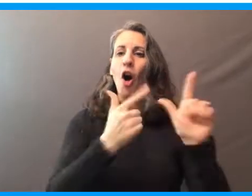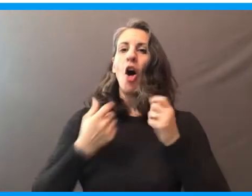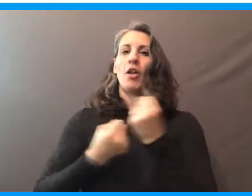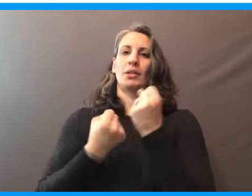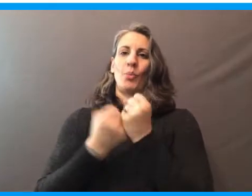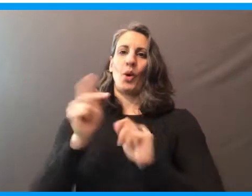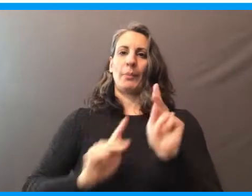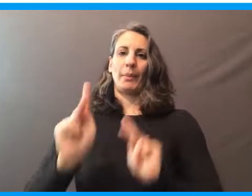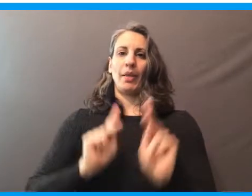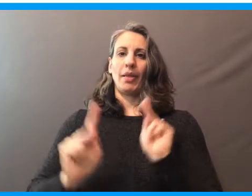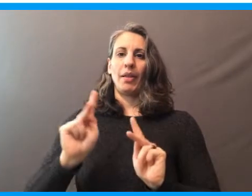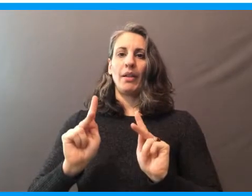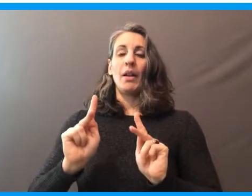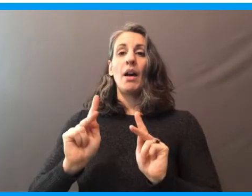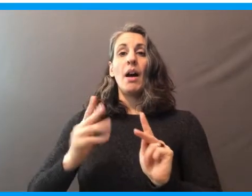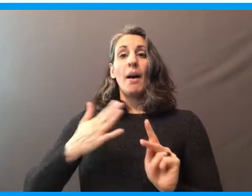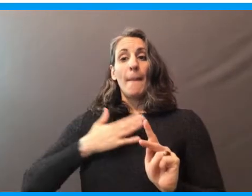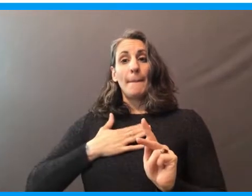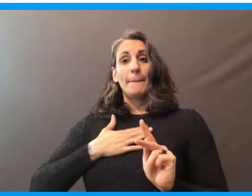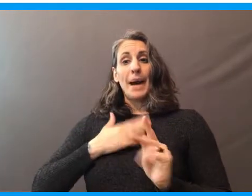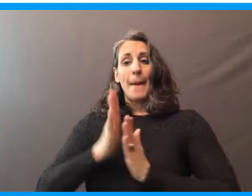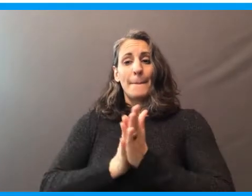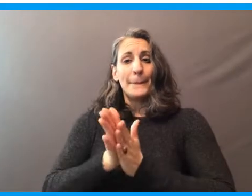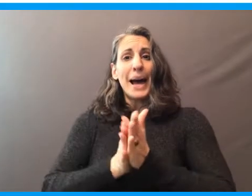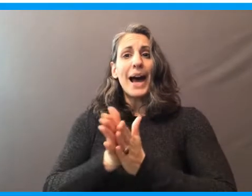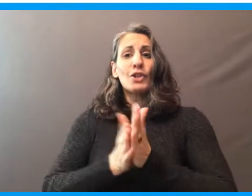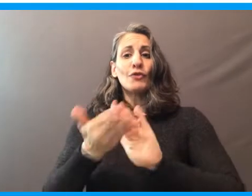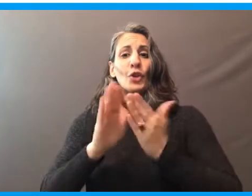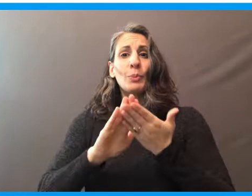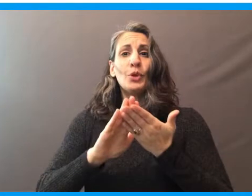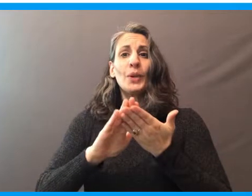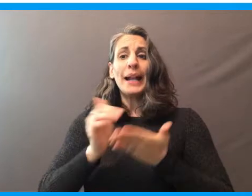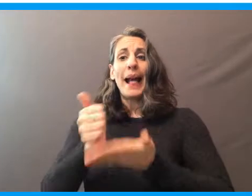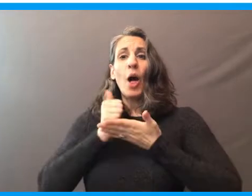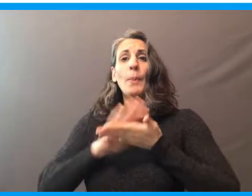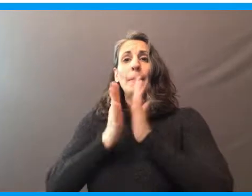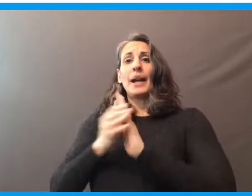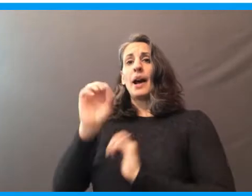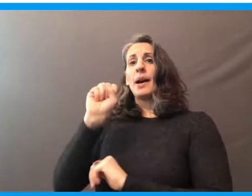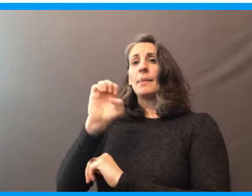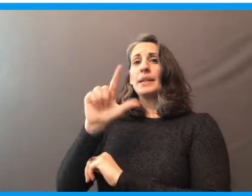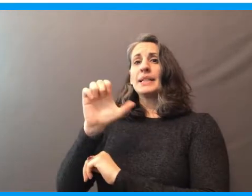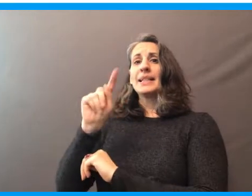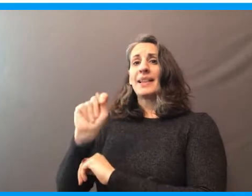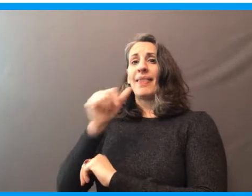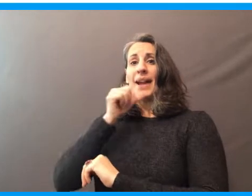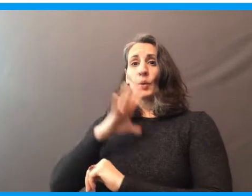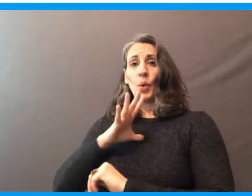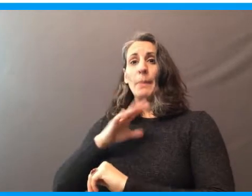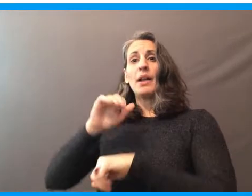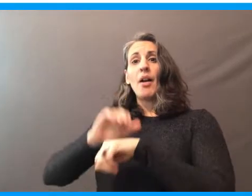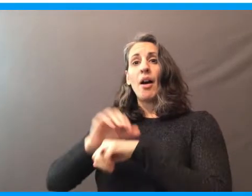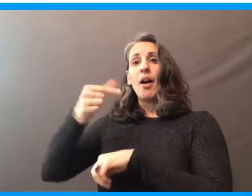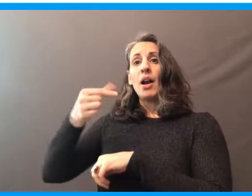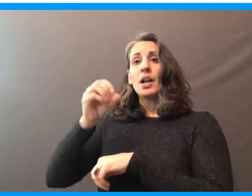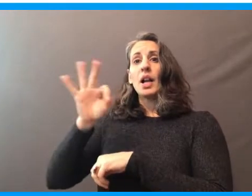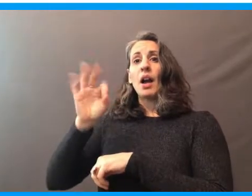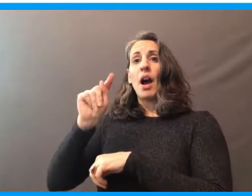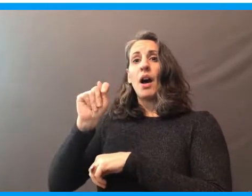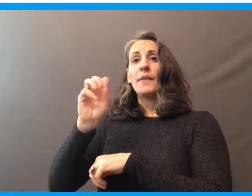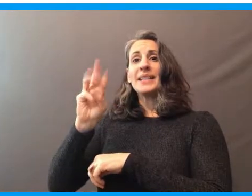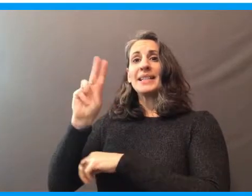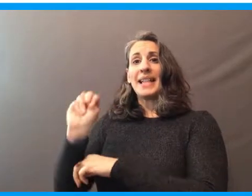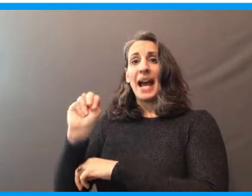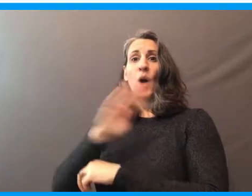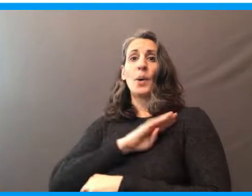My passion for community guided me to public service. I currently serve as a select woman on the Goffstown Select Board. As a